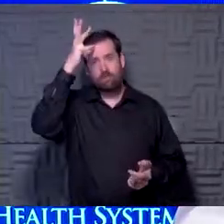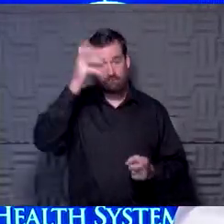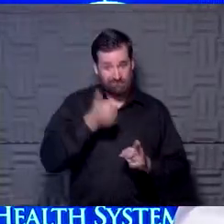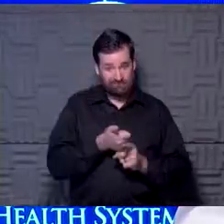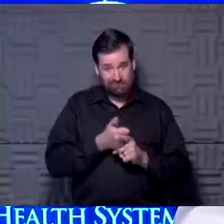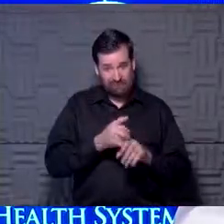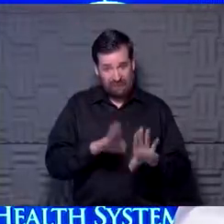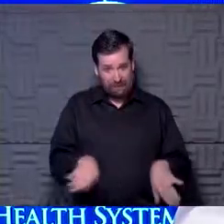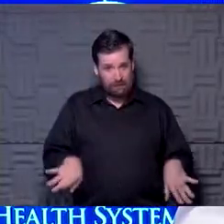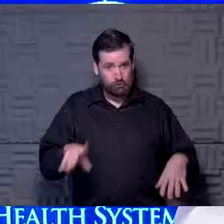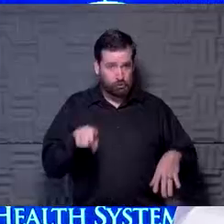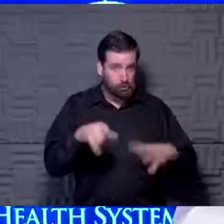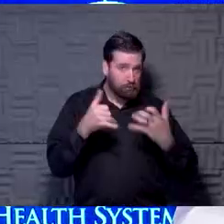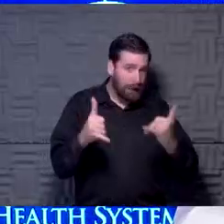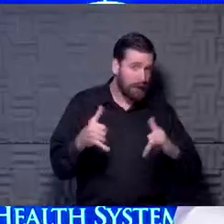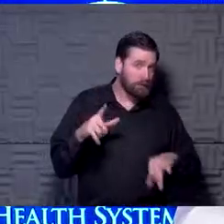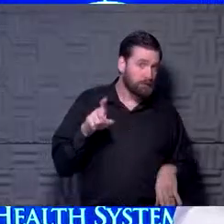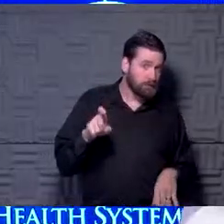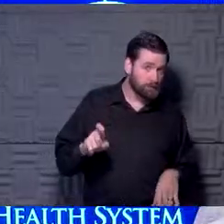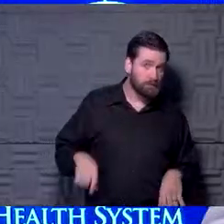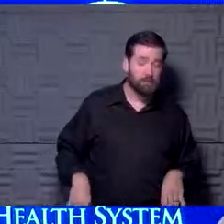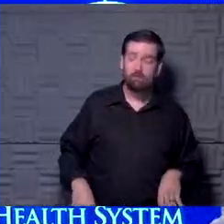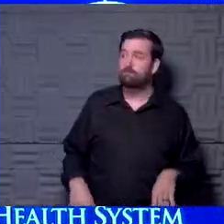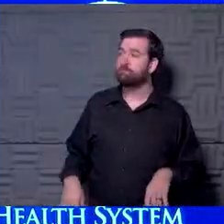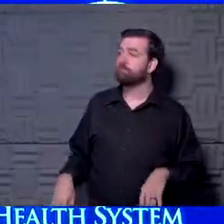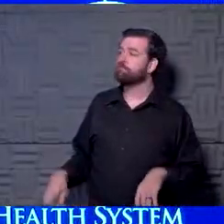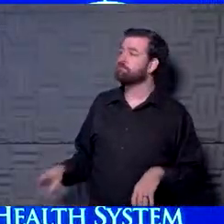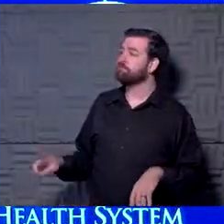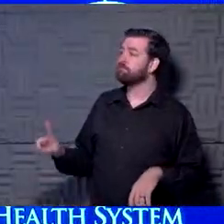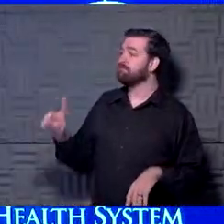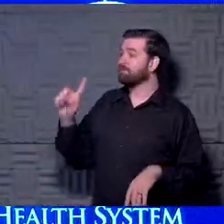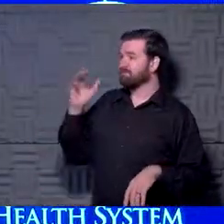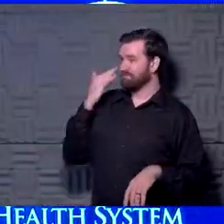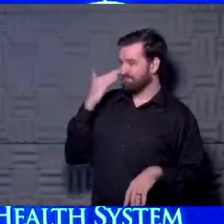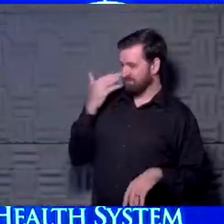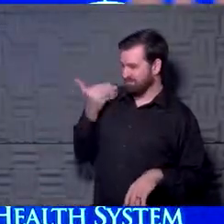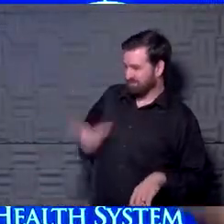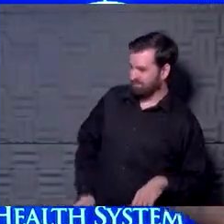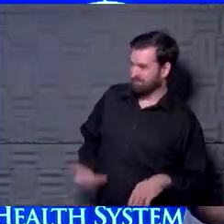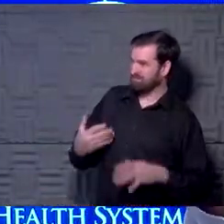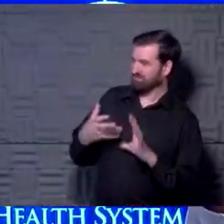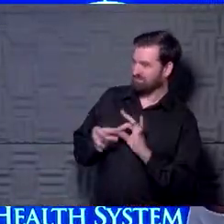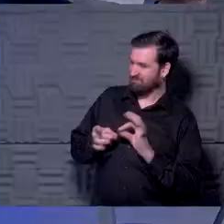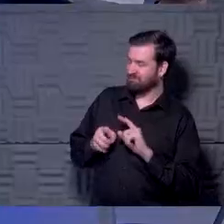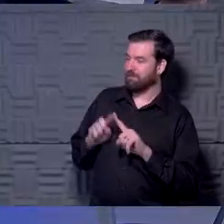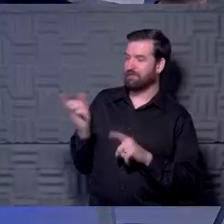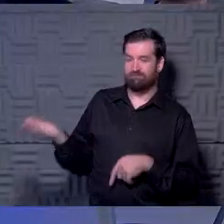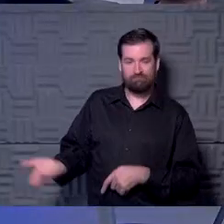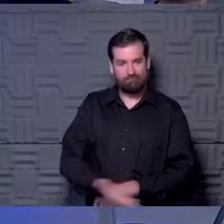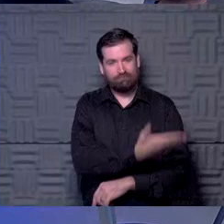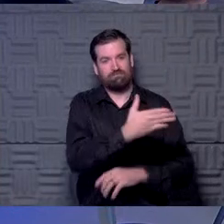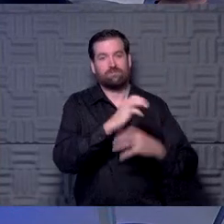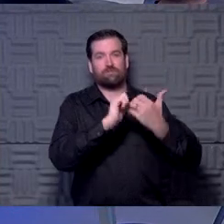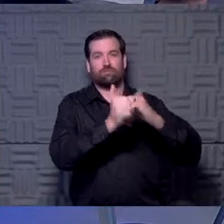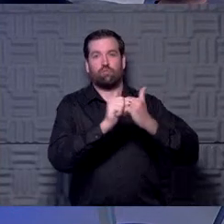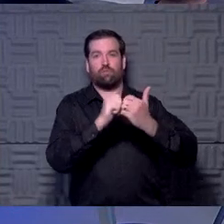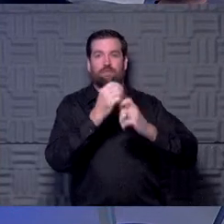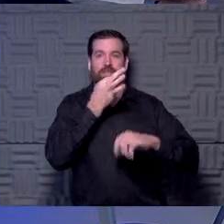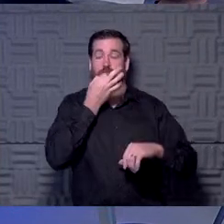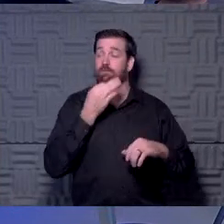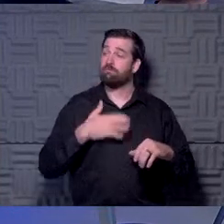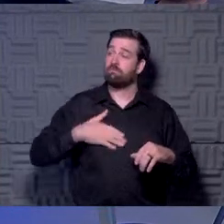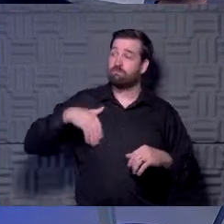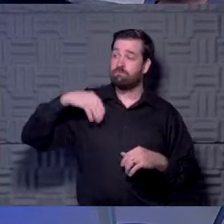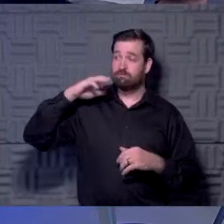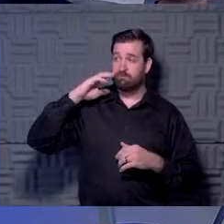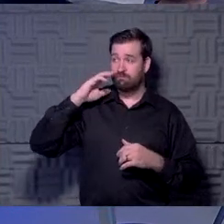kiddo should be playing? You know, I think I know what I would say, but I'm going to turn to our sports experts. I mean, you know, my sense is